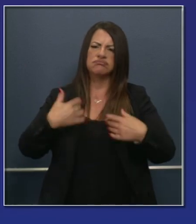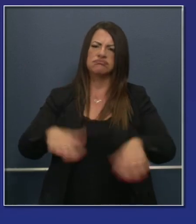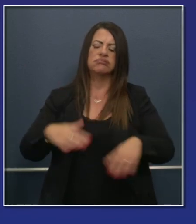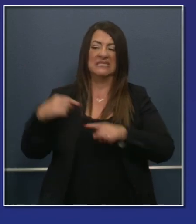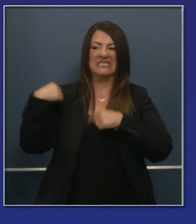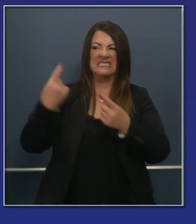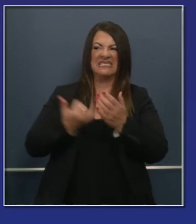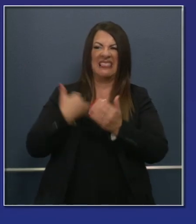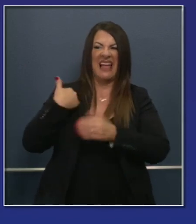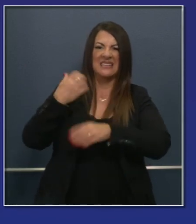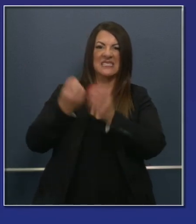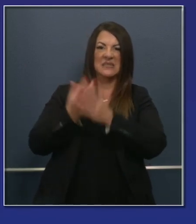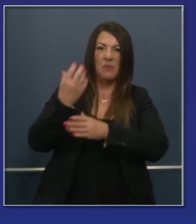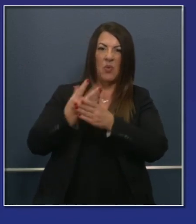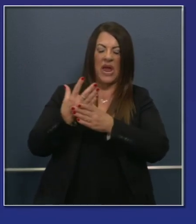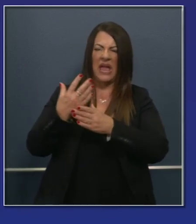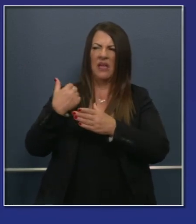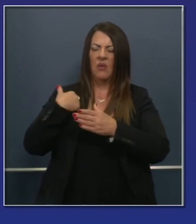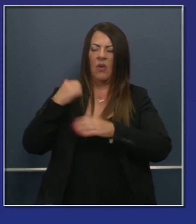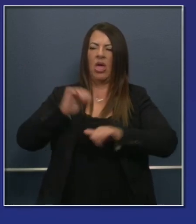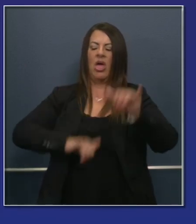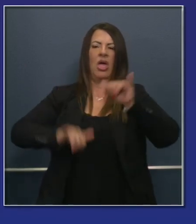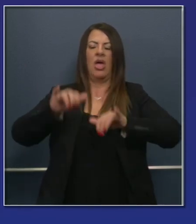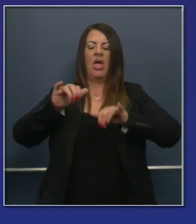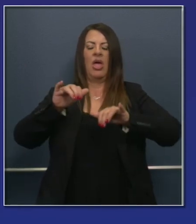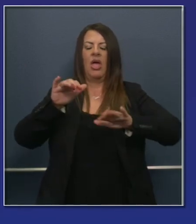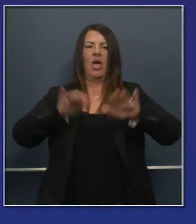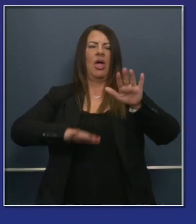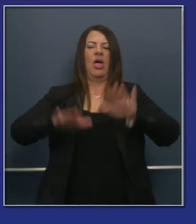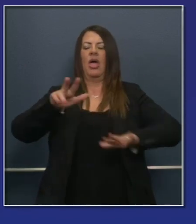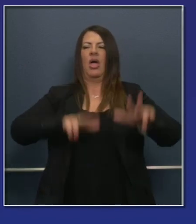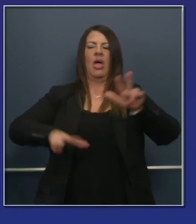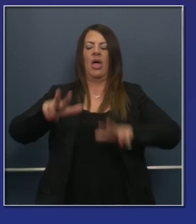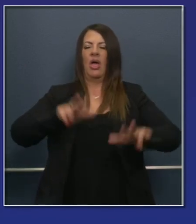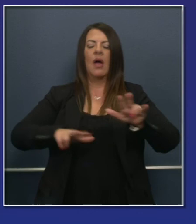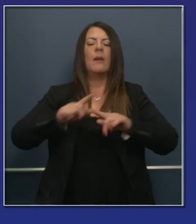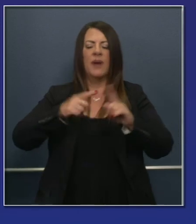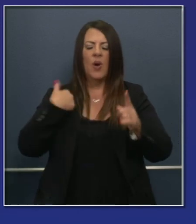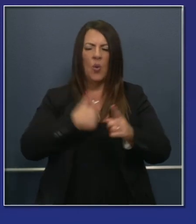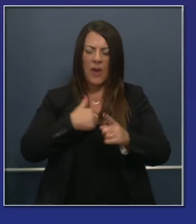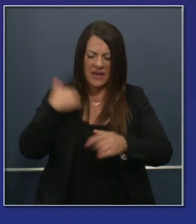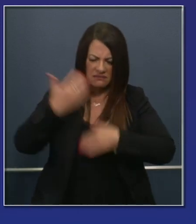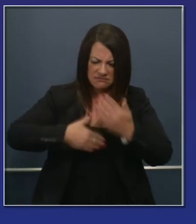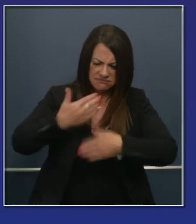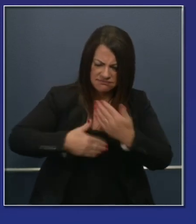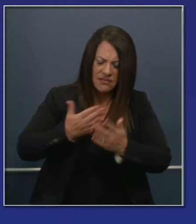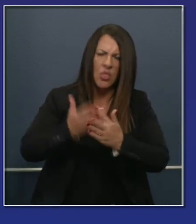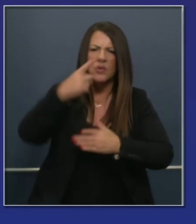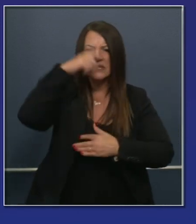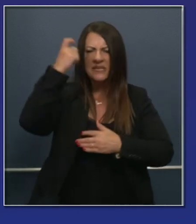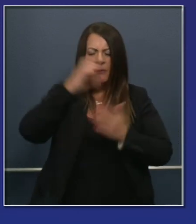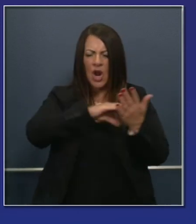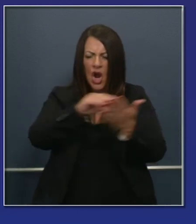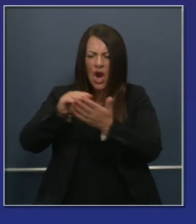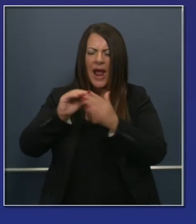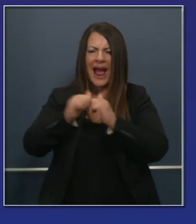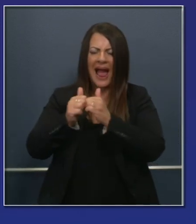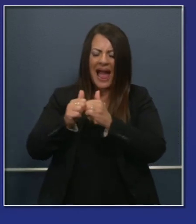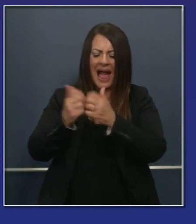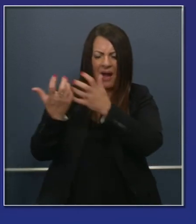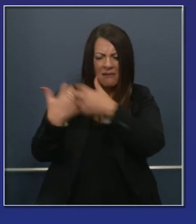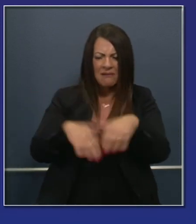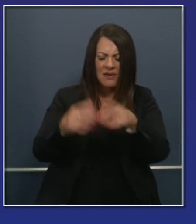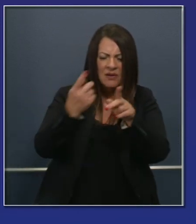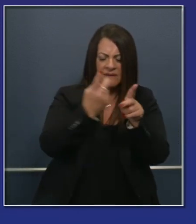spring in figuring out how to do this work. When schools were physically closed in March, school districts scrambled to